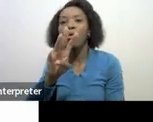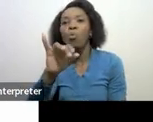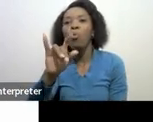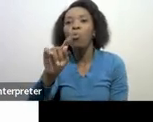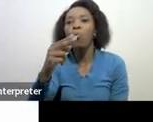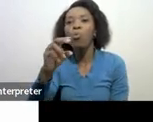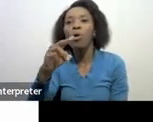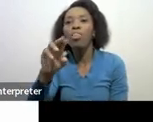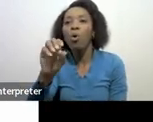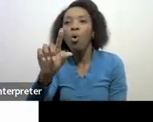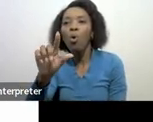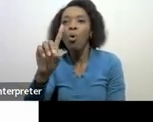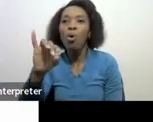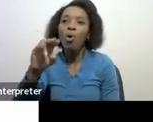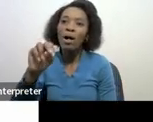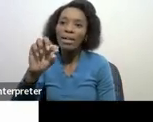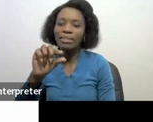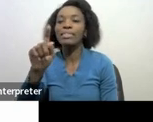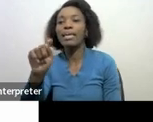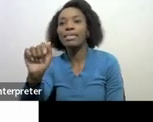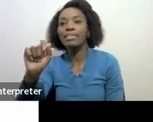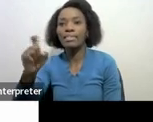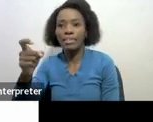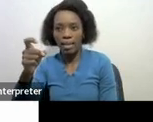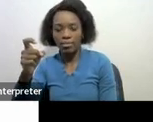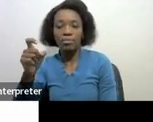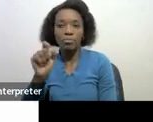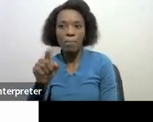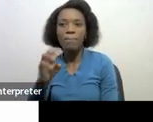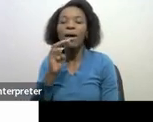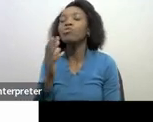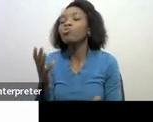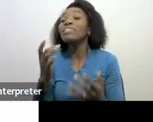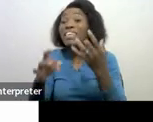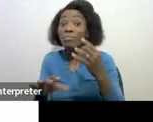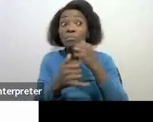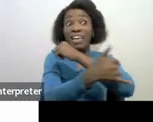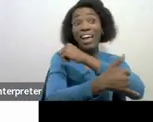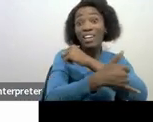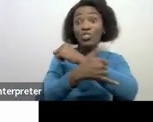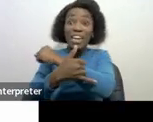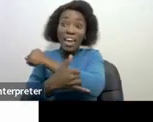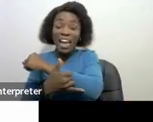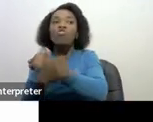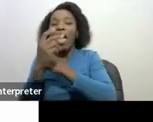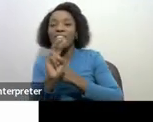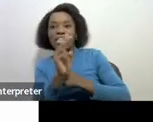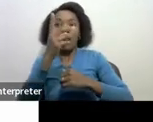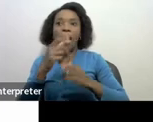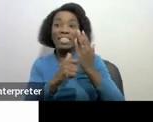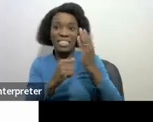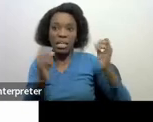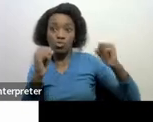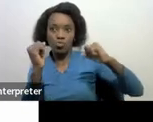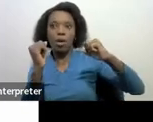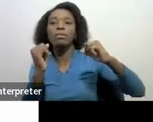are dealt with in most if not at all of double taxation agreements concluded by Republic of South Africa where South